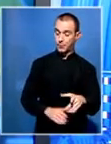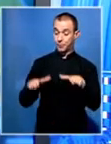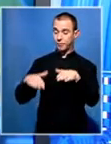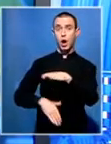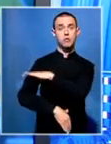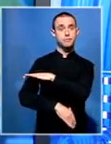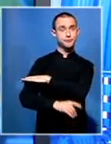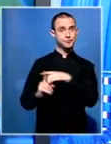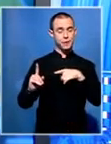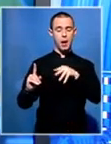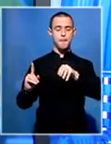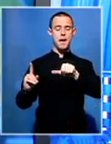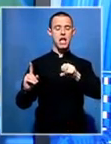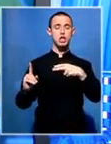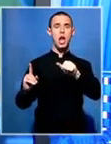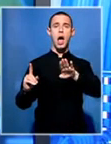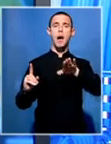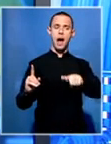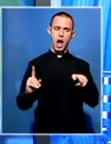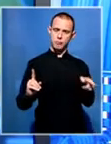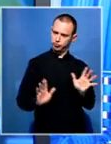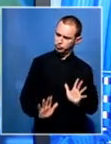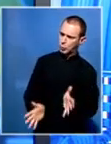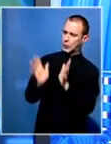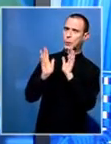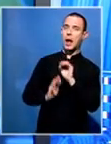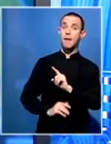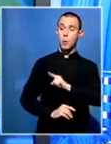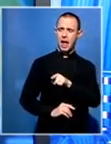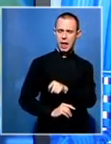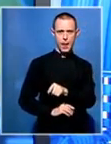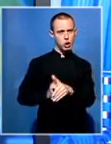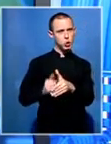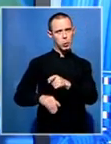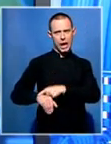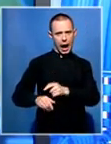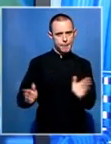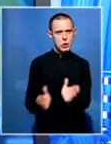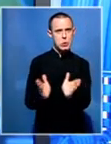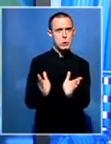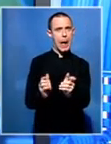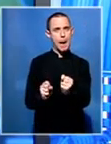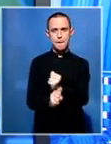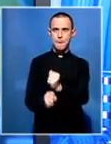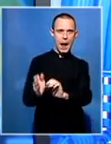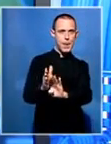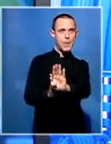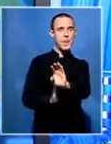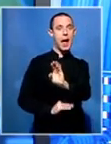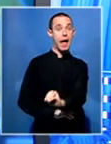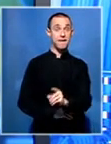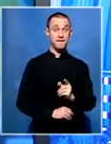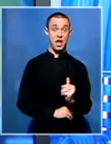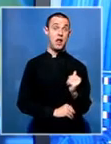fortunes of the national team around within a short space of time. South Africa was knocked out in the first round of the 2015